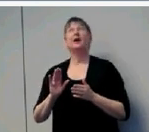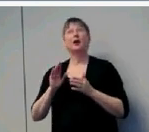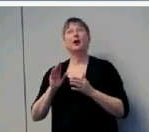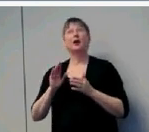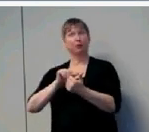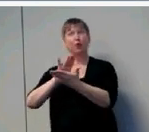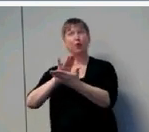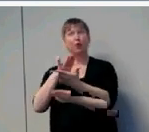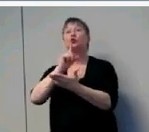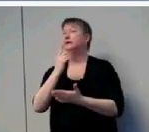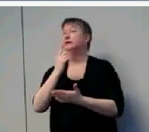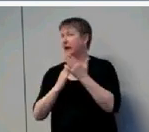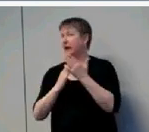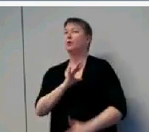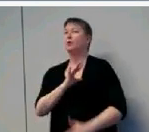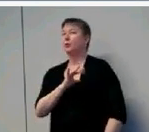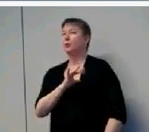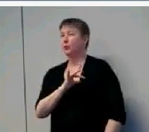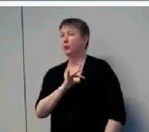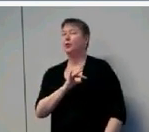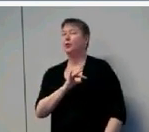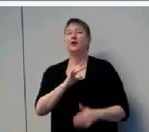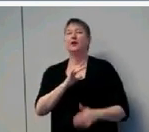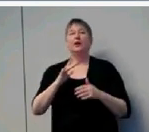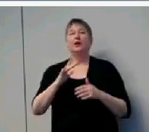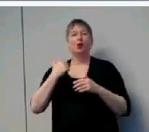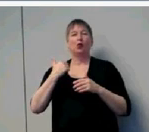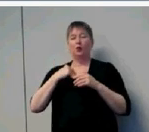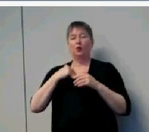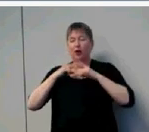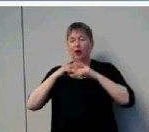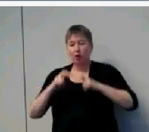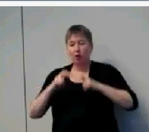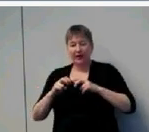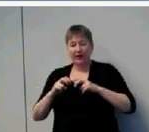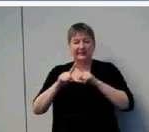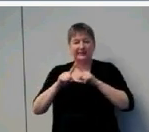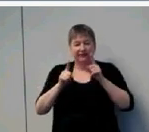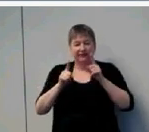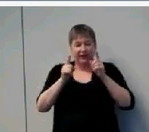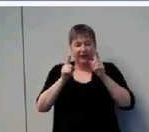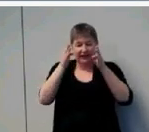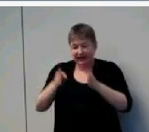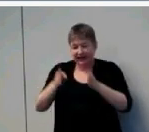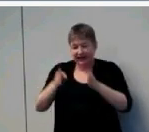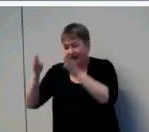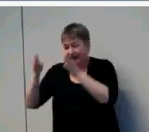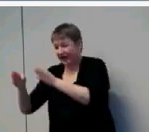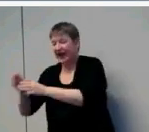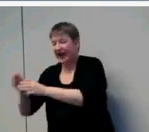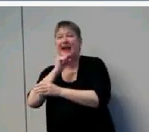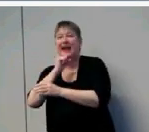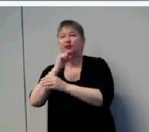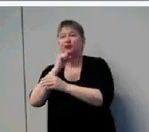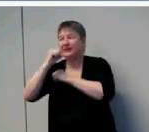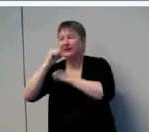more clear as we work that we could drop into any single year and look at our cross sectional results. But now I'm able